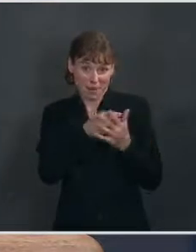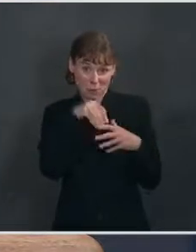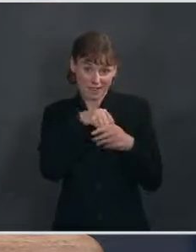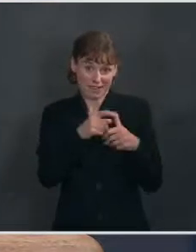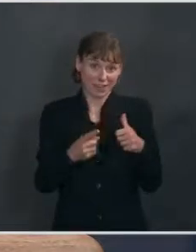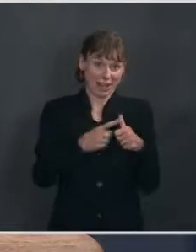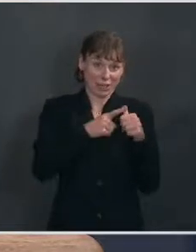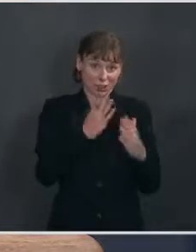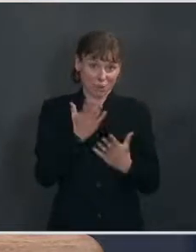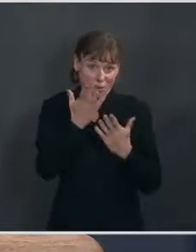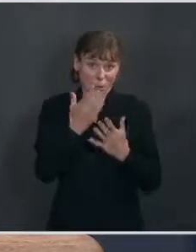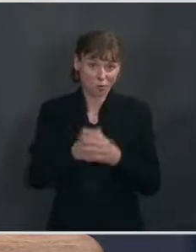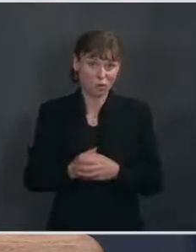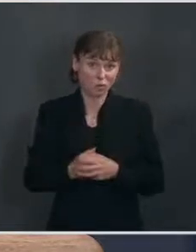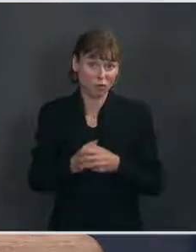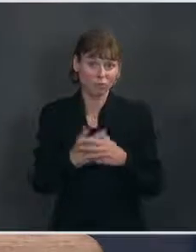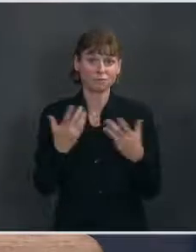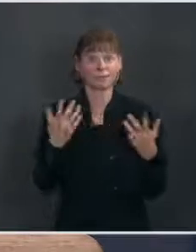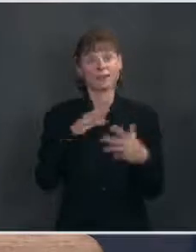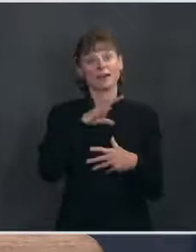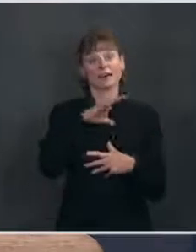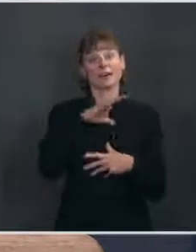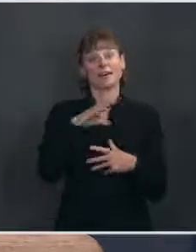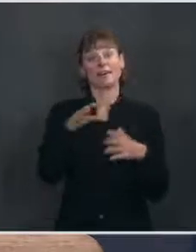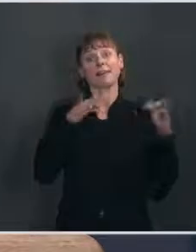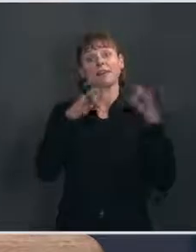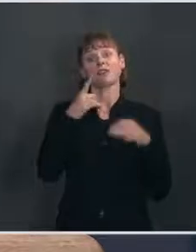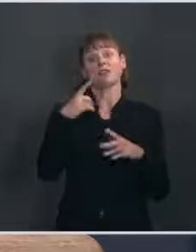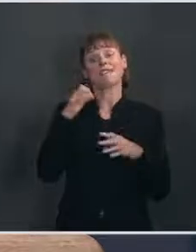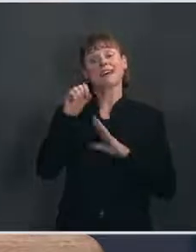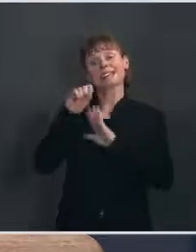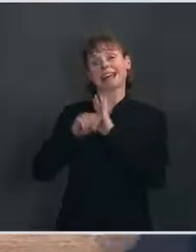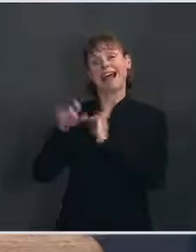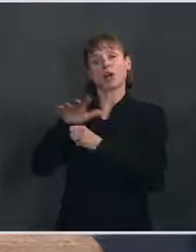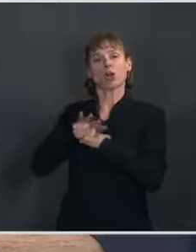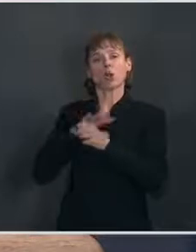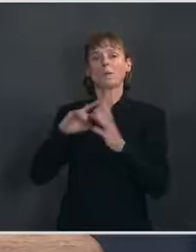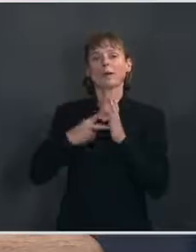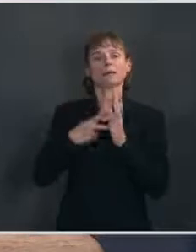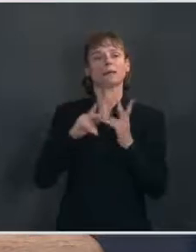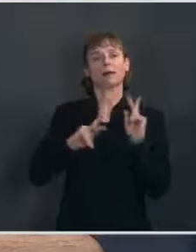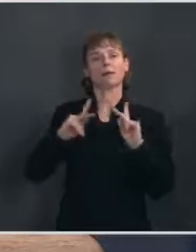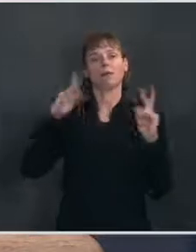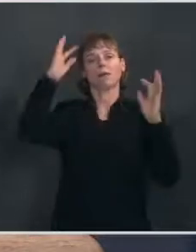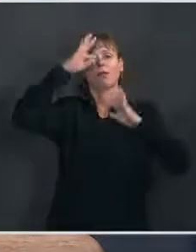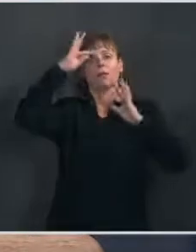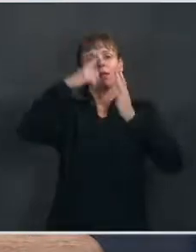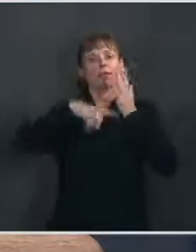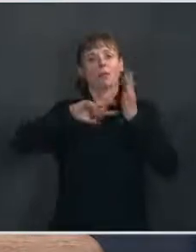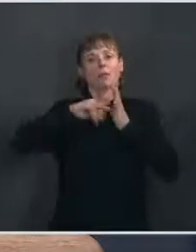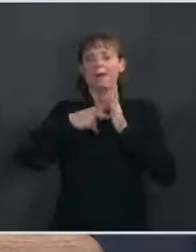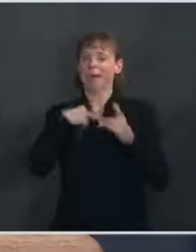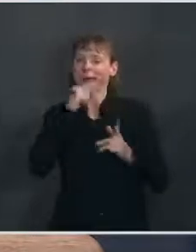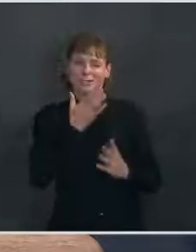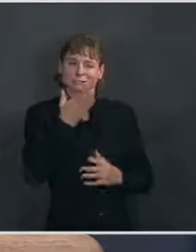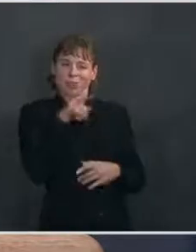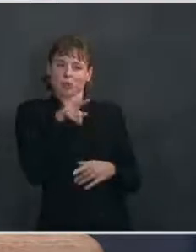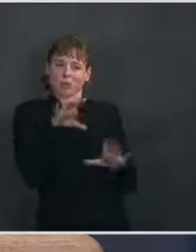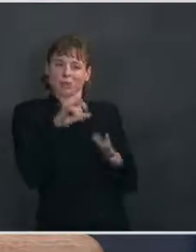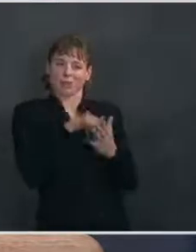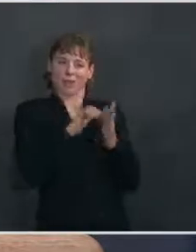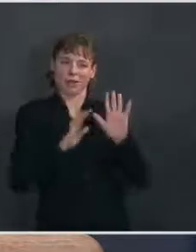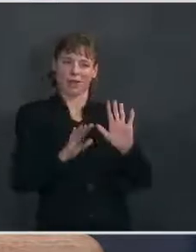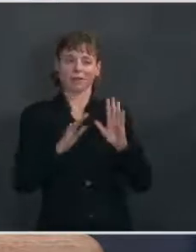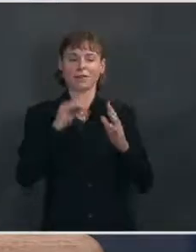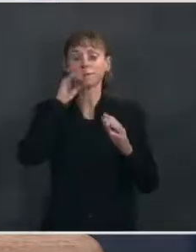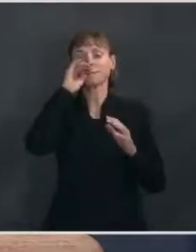And including, you know, sometimes the definition of calling it state and local means people don't know what it means, right? It is. And I'm not suggesting you're doing that. We've probably shorthanded